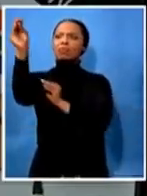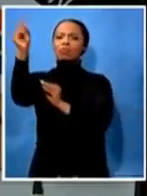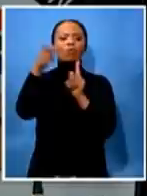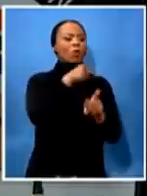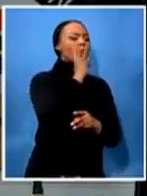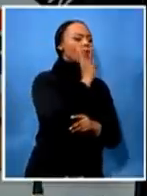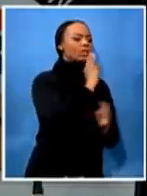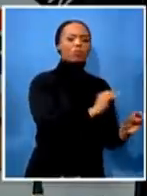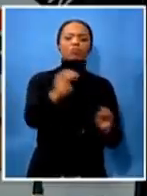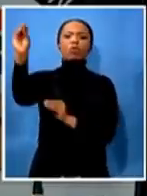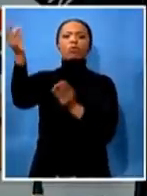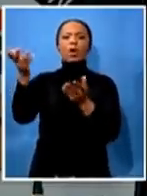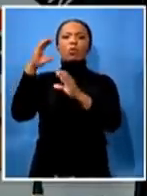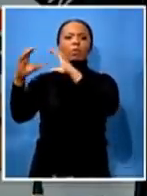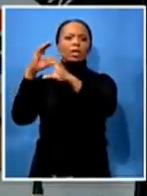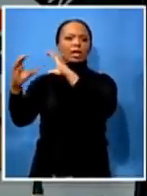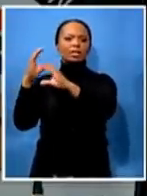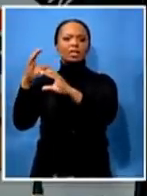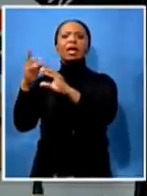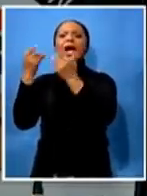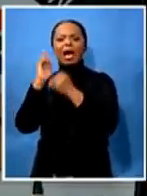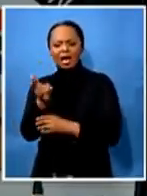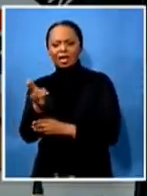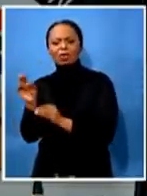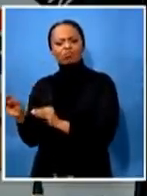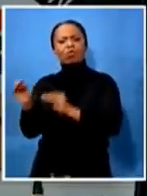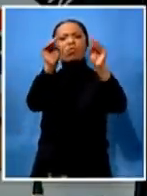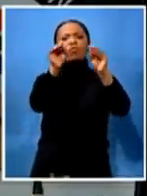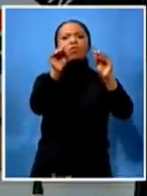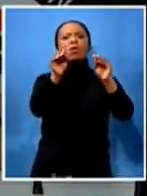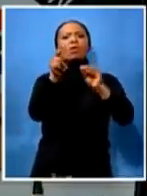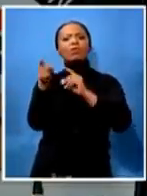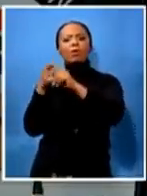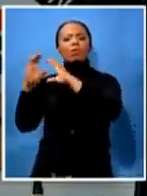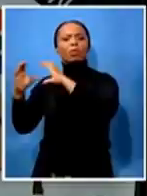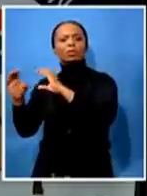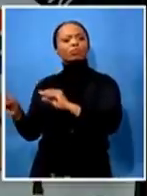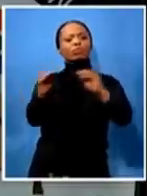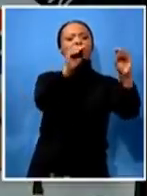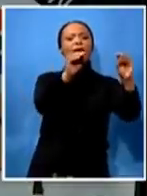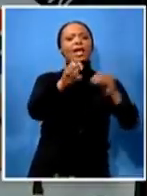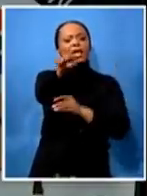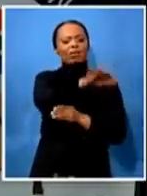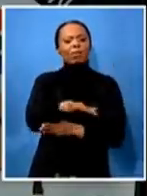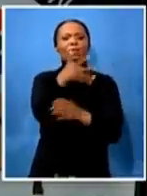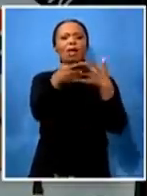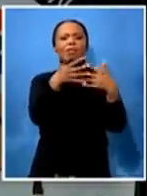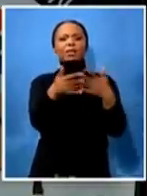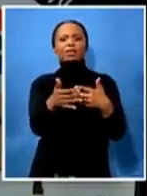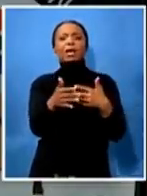moved from communication taken to environmental affairs and then post the elections i opted not to go back to parliament